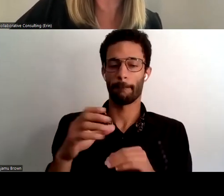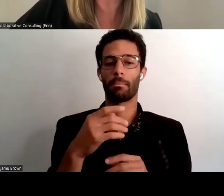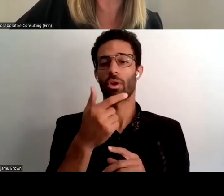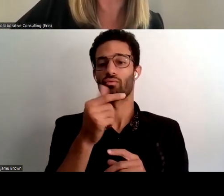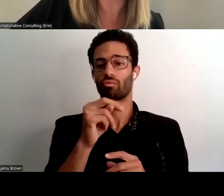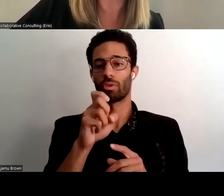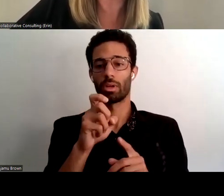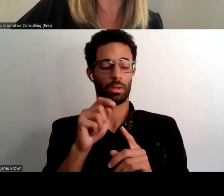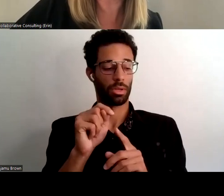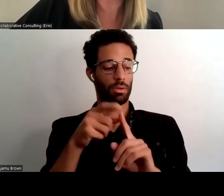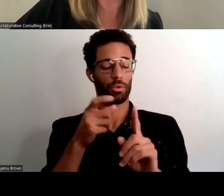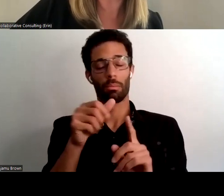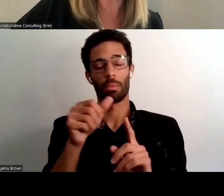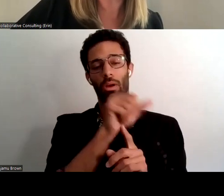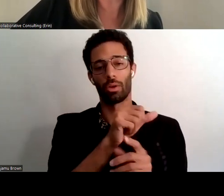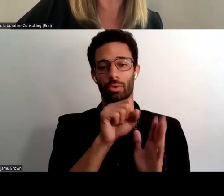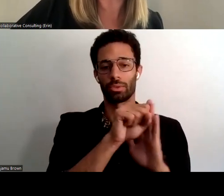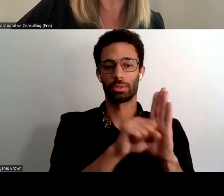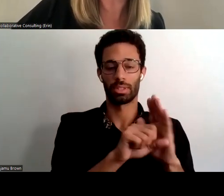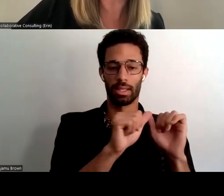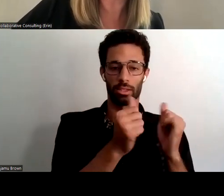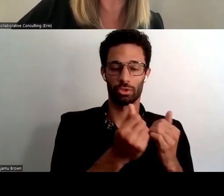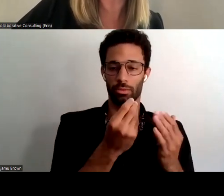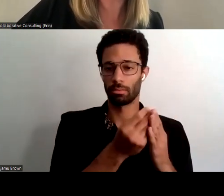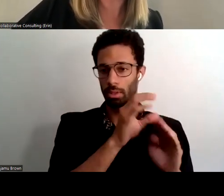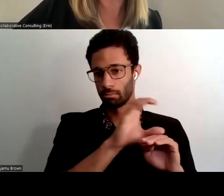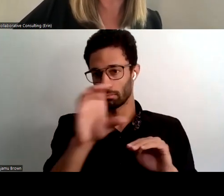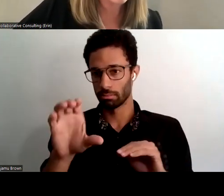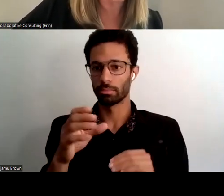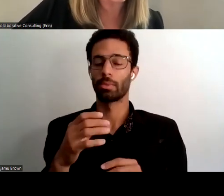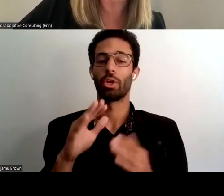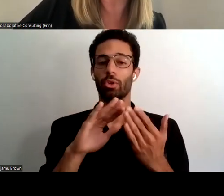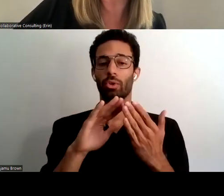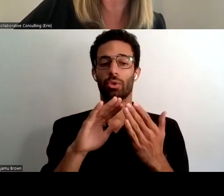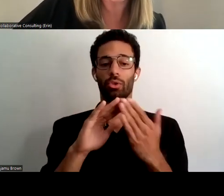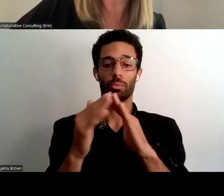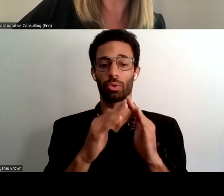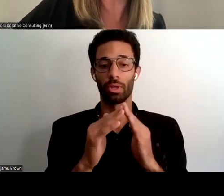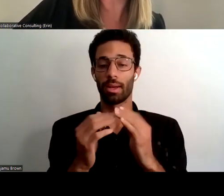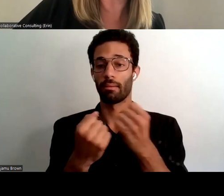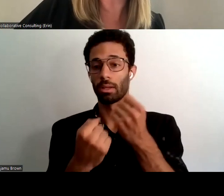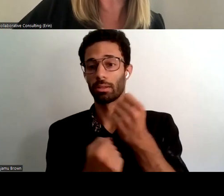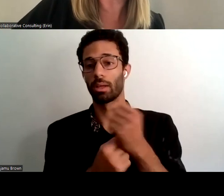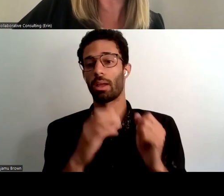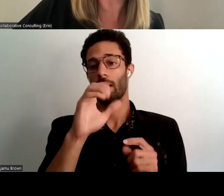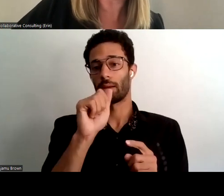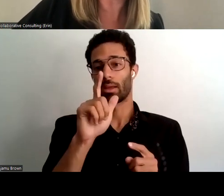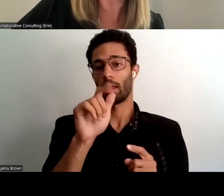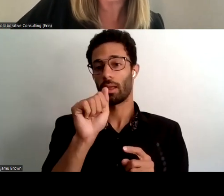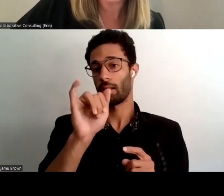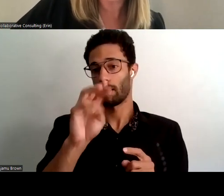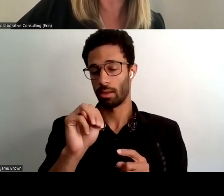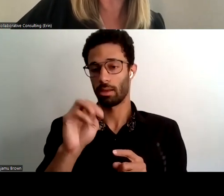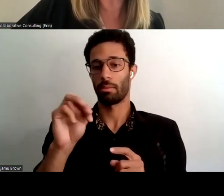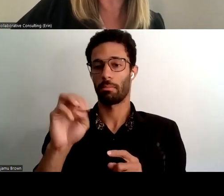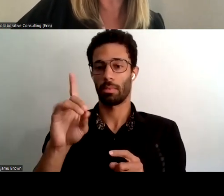state agencies and federal entities uh looking at community foundations uh the cal aim medi-cal contract opportunities